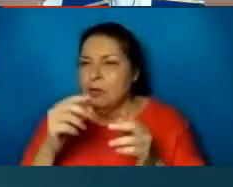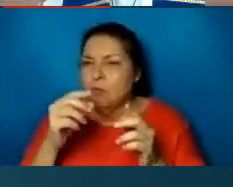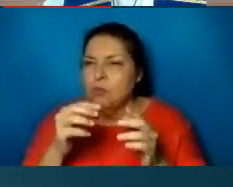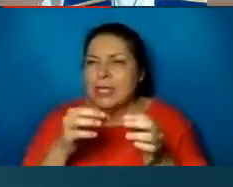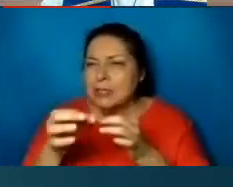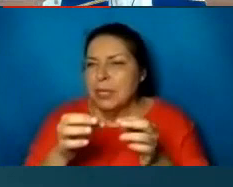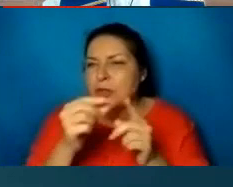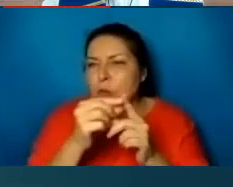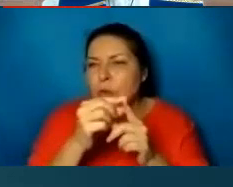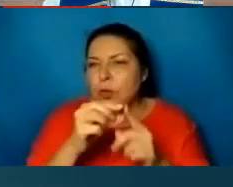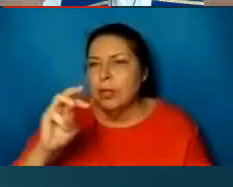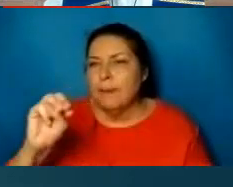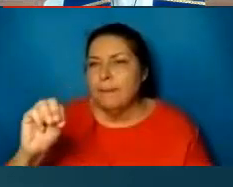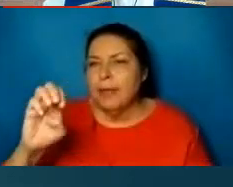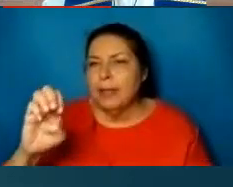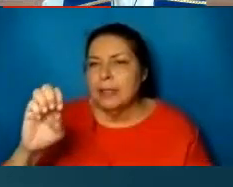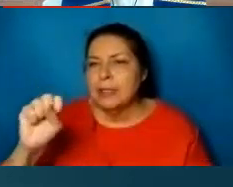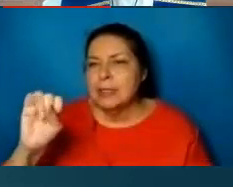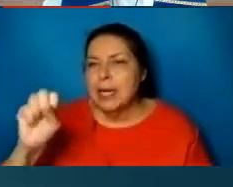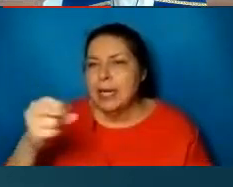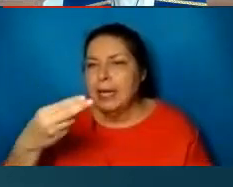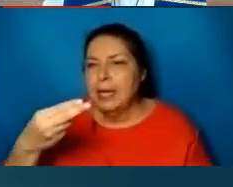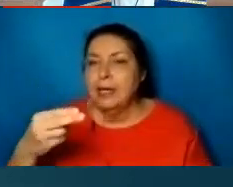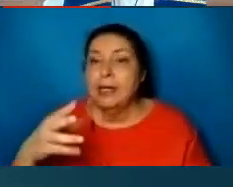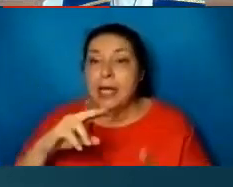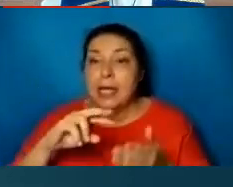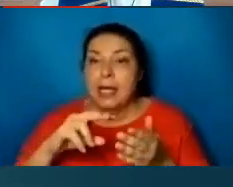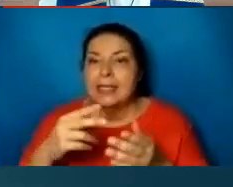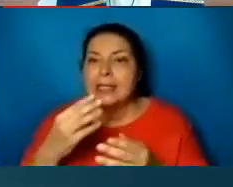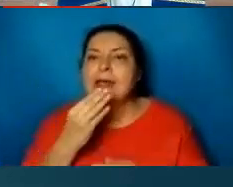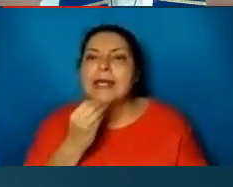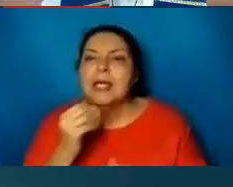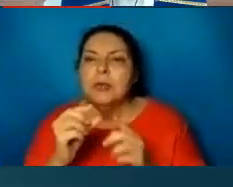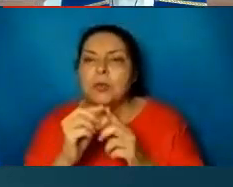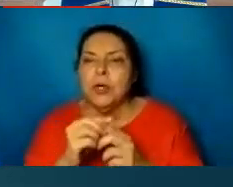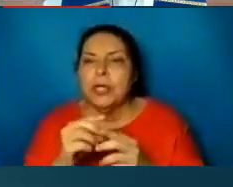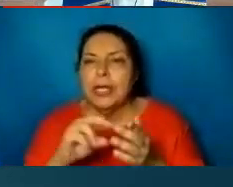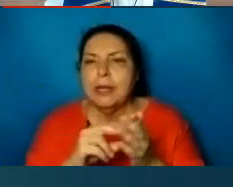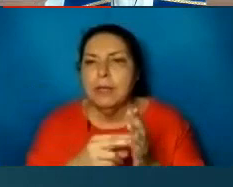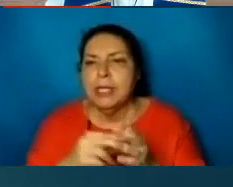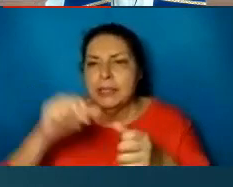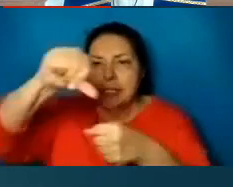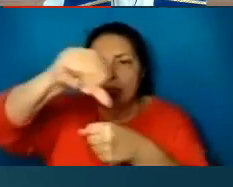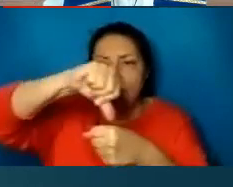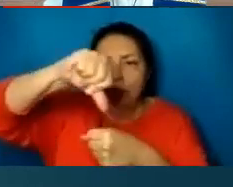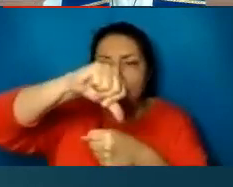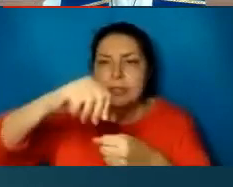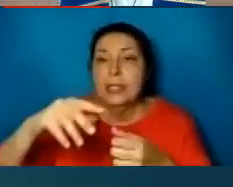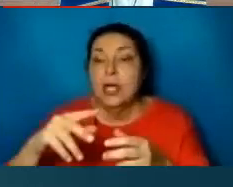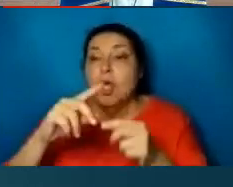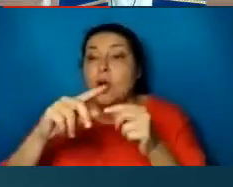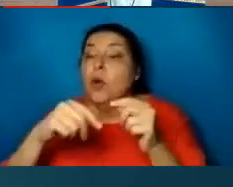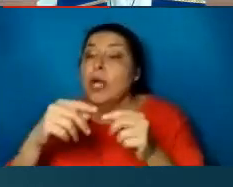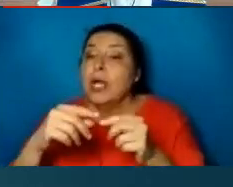It's a Hebrew word. It means anointed. In the Old Testament, when someone was anointed, that